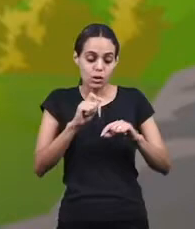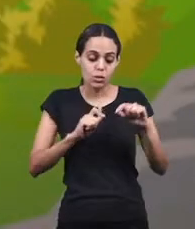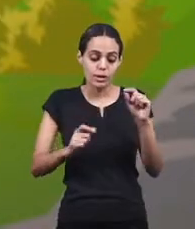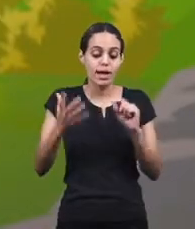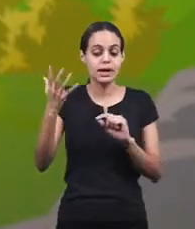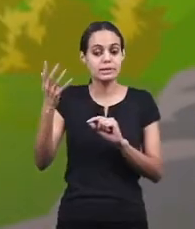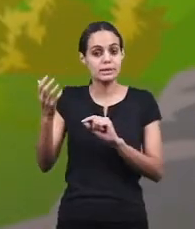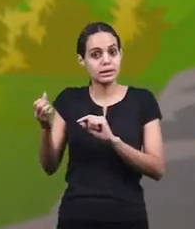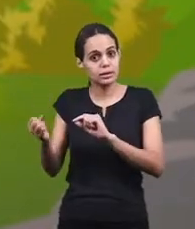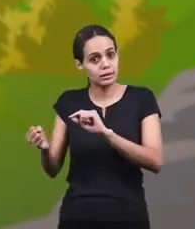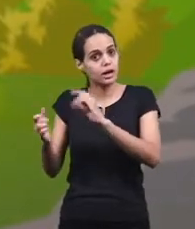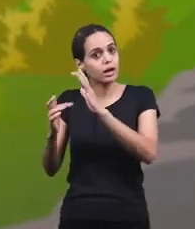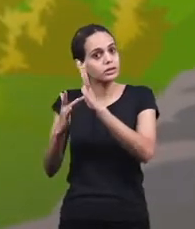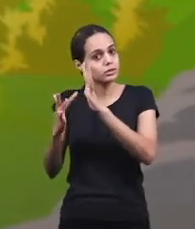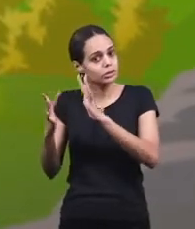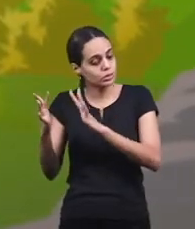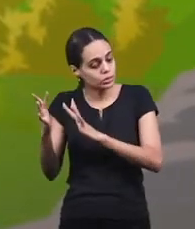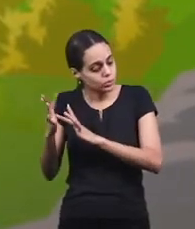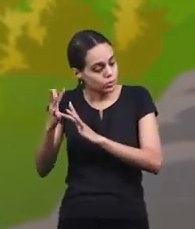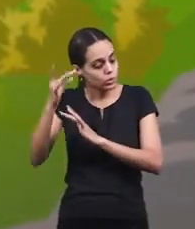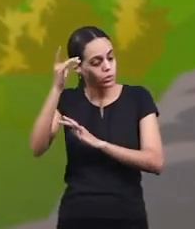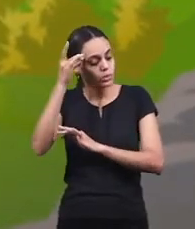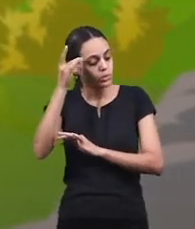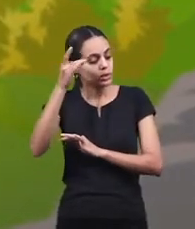from water and from spirit